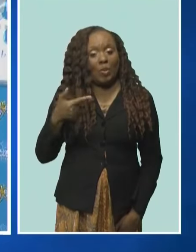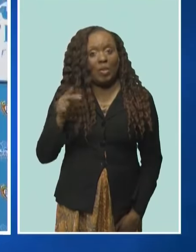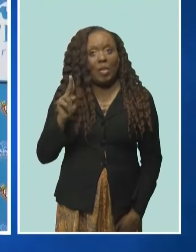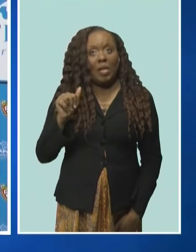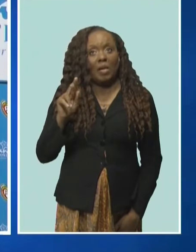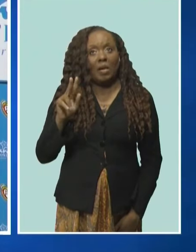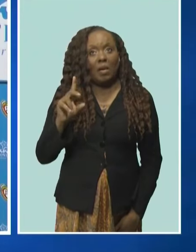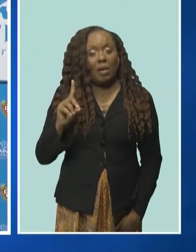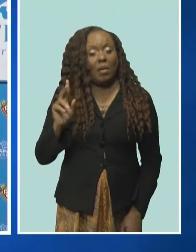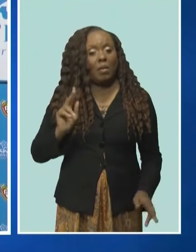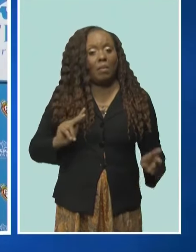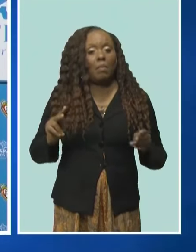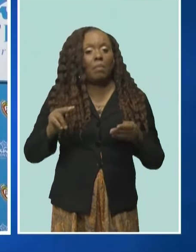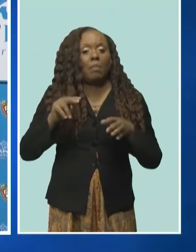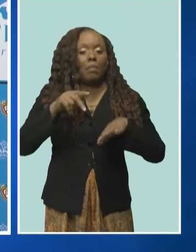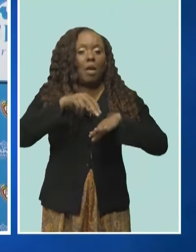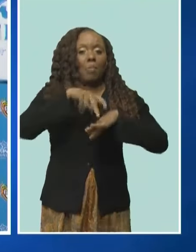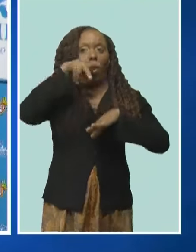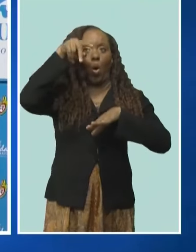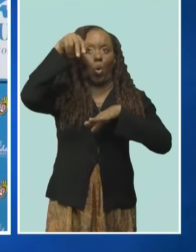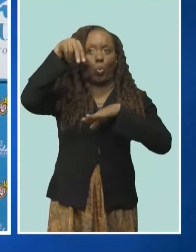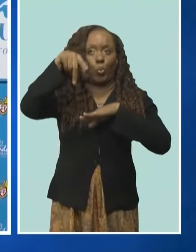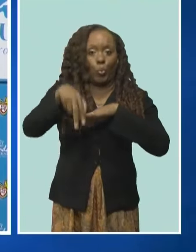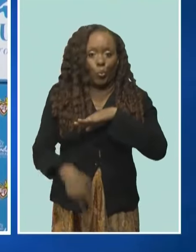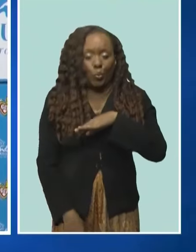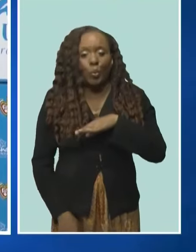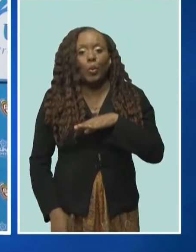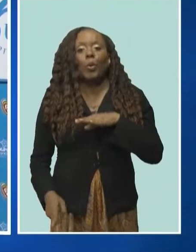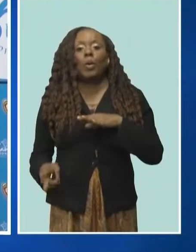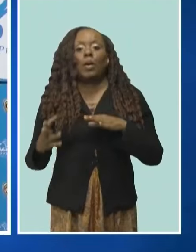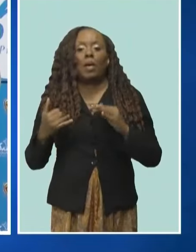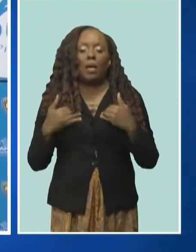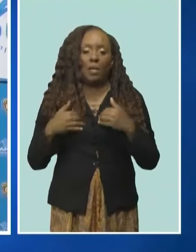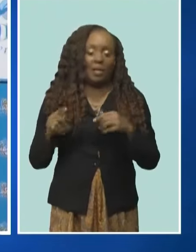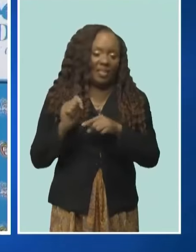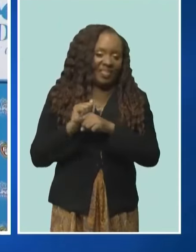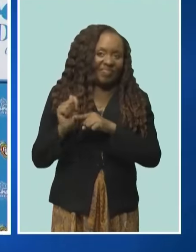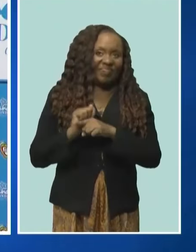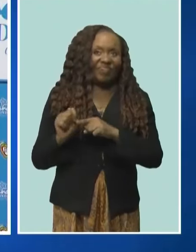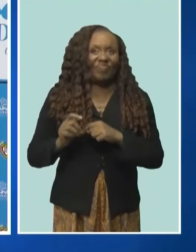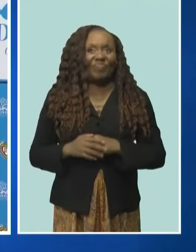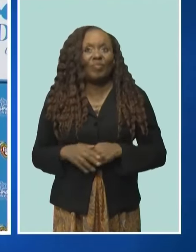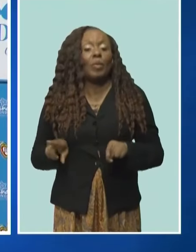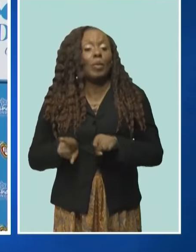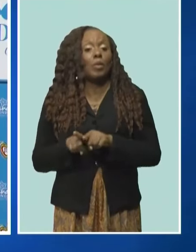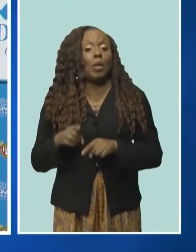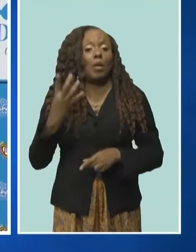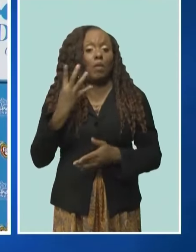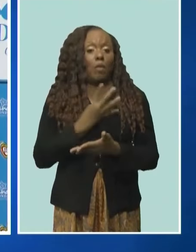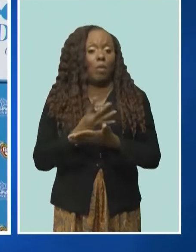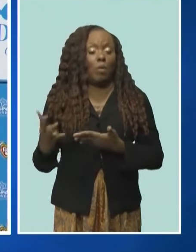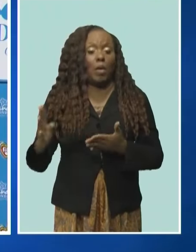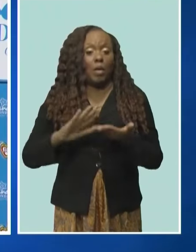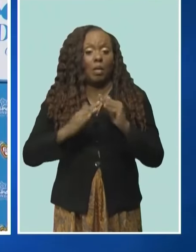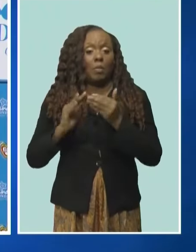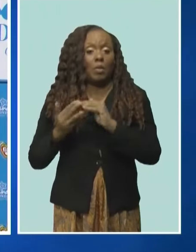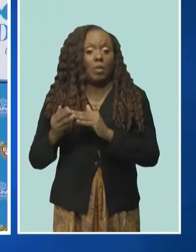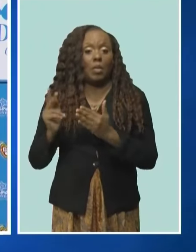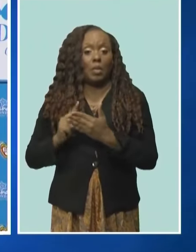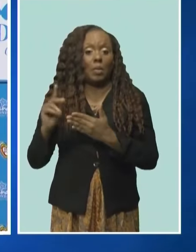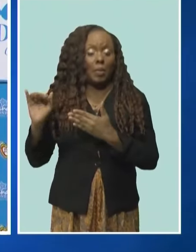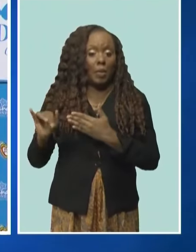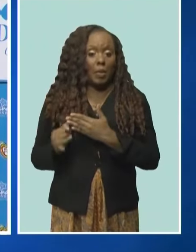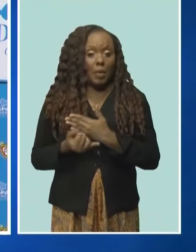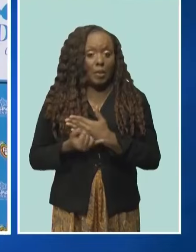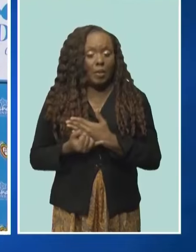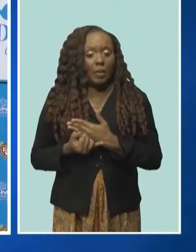and performed an abandoned ship drill together. They also completed a four-week community project at the Grisettes